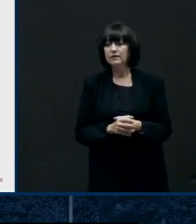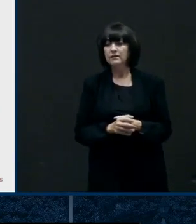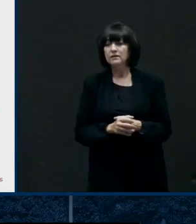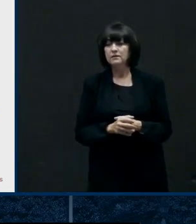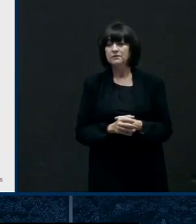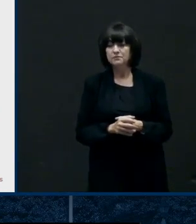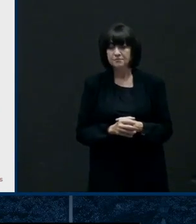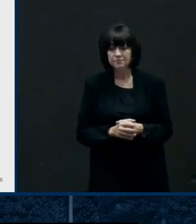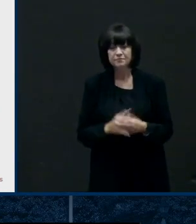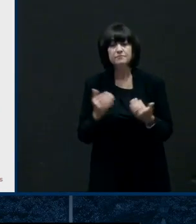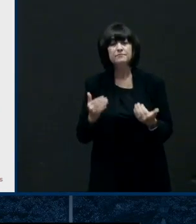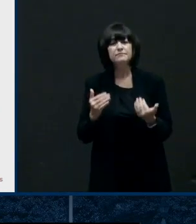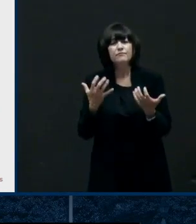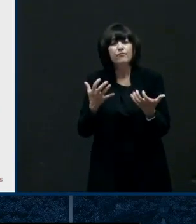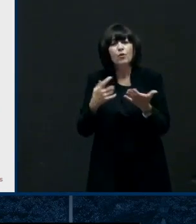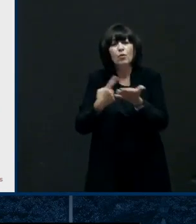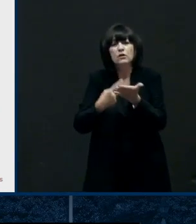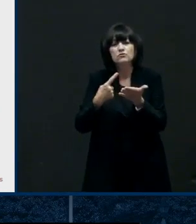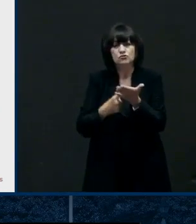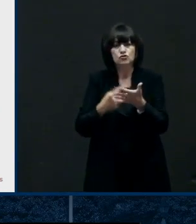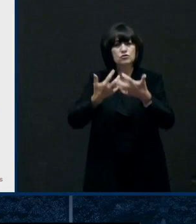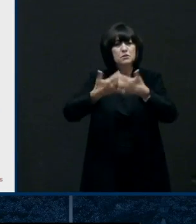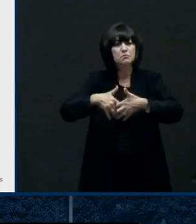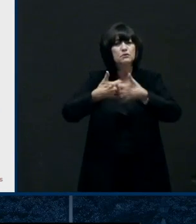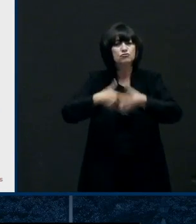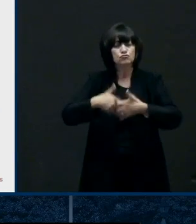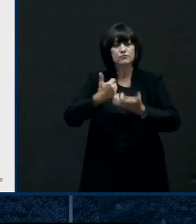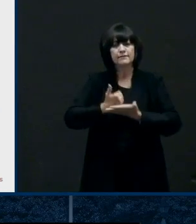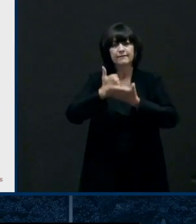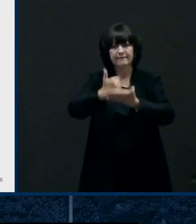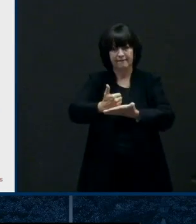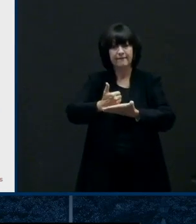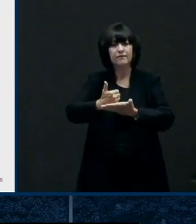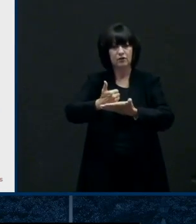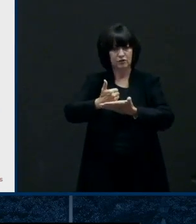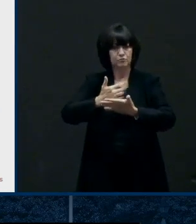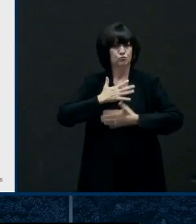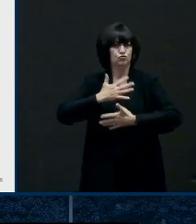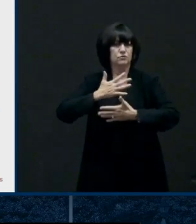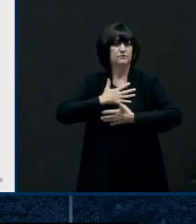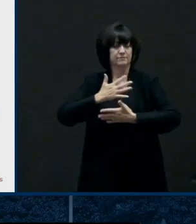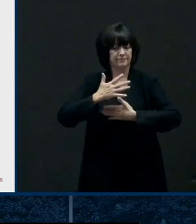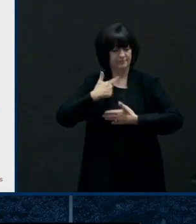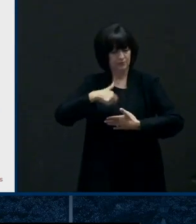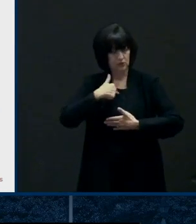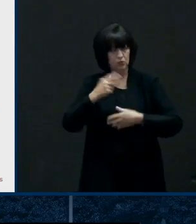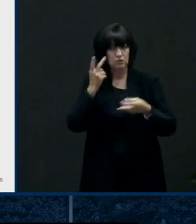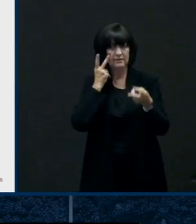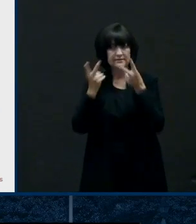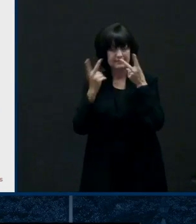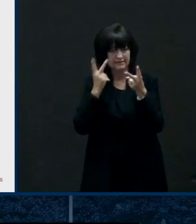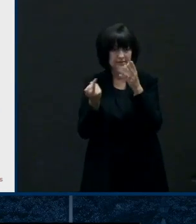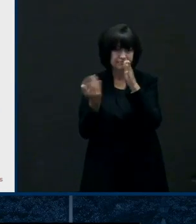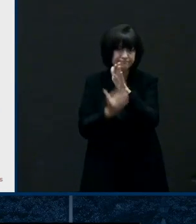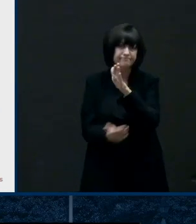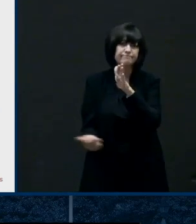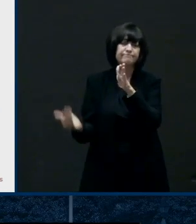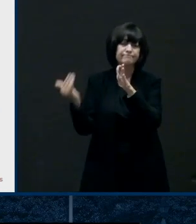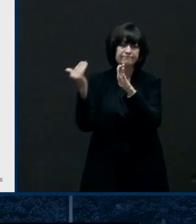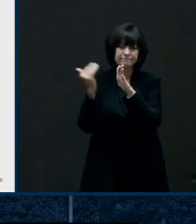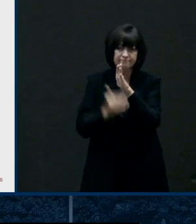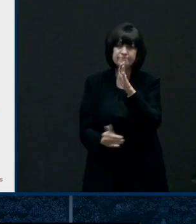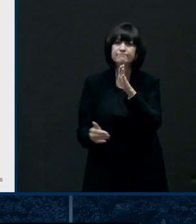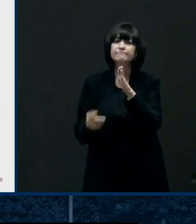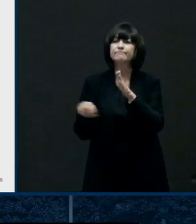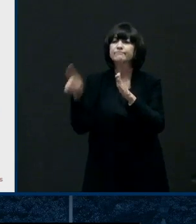ventilation so i wanted to touch base on on this this is as we have seen over and over again a really important factor for